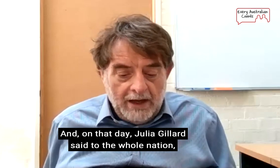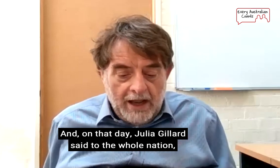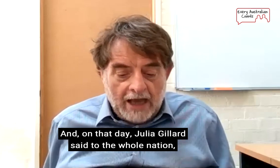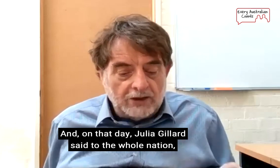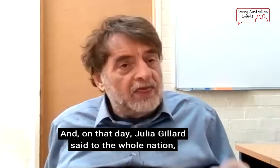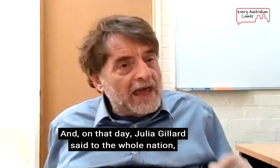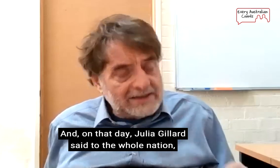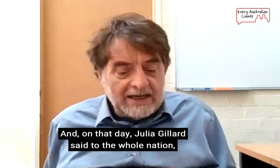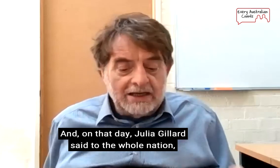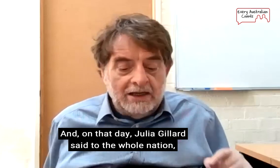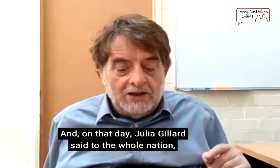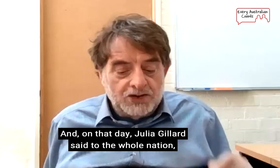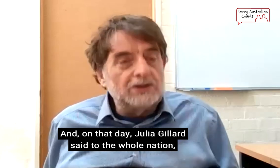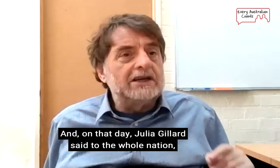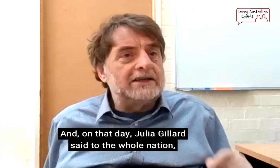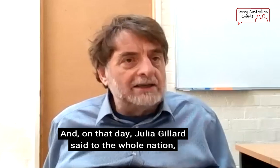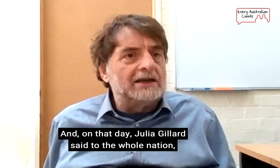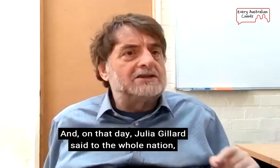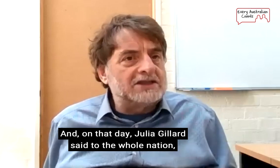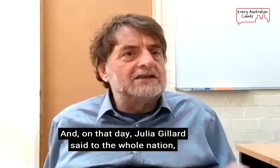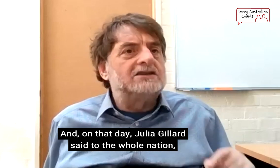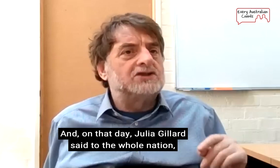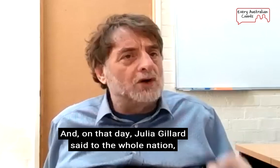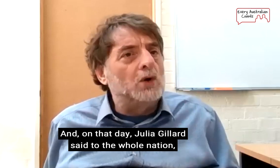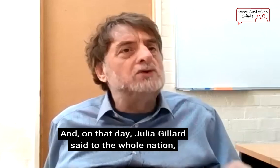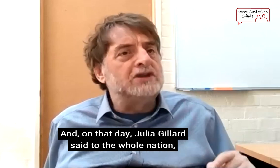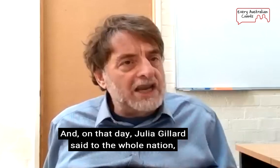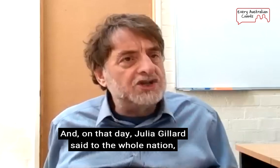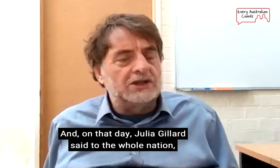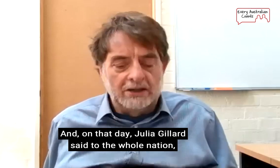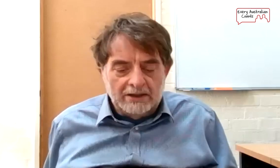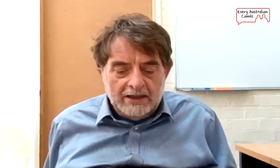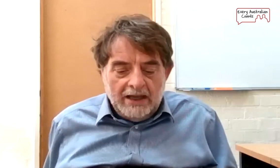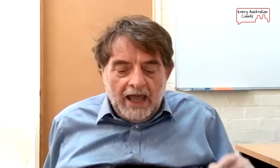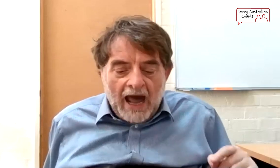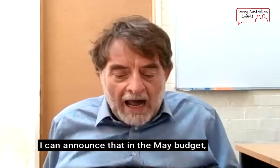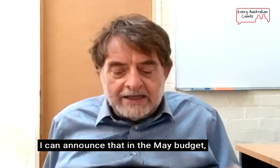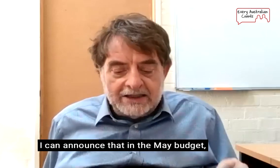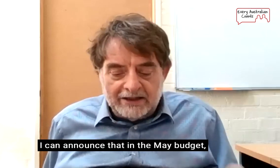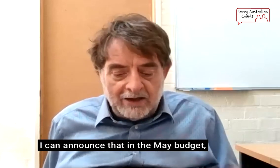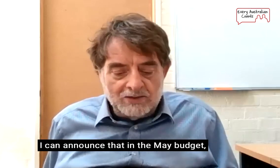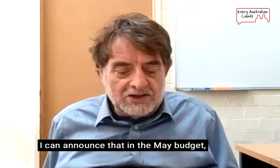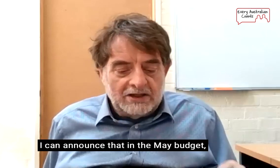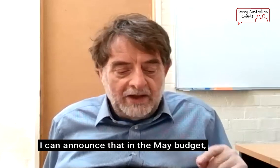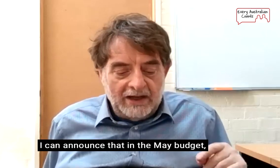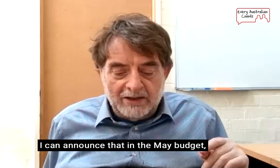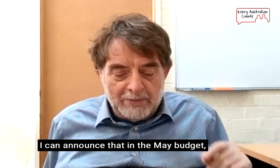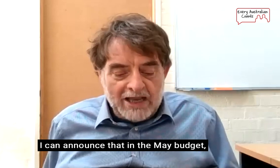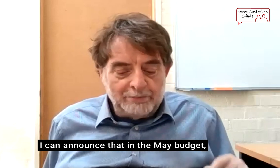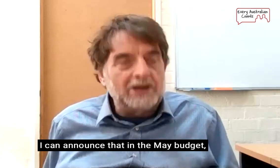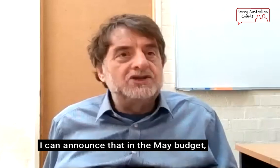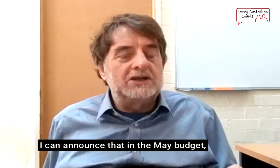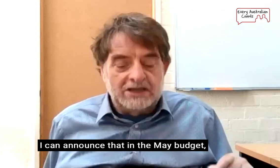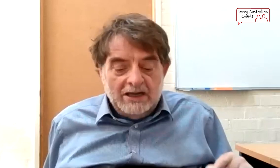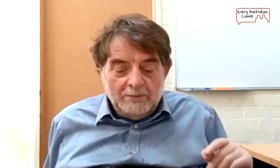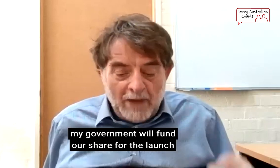And on that day, Julia Gillard said to the whole nation, I can announce that in